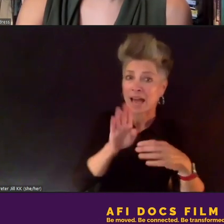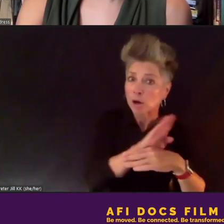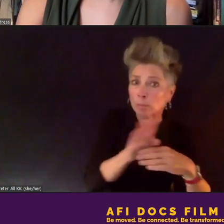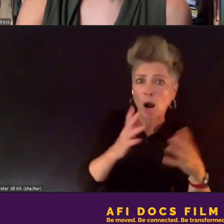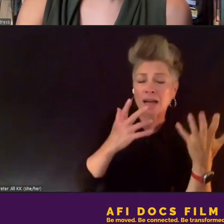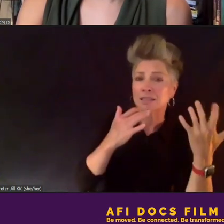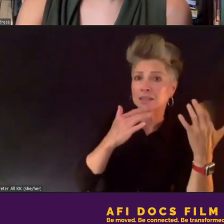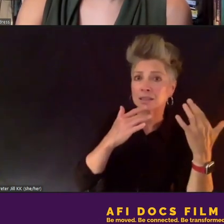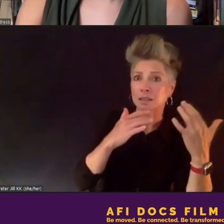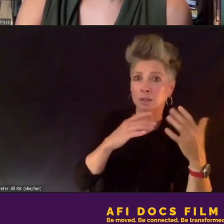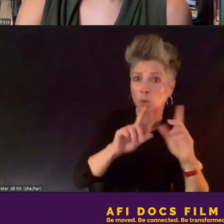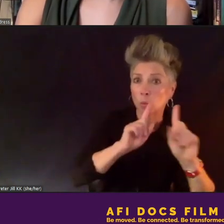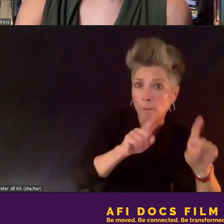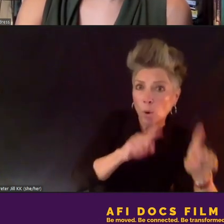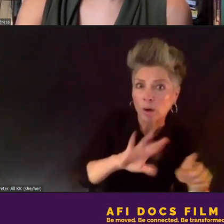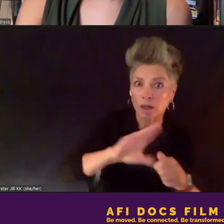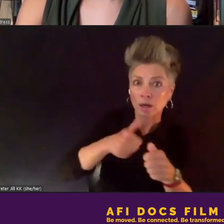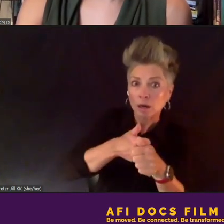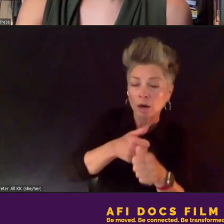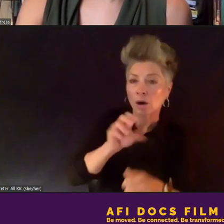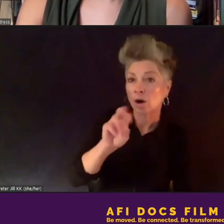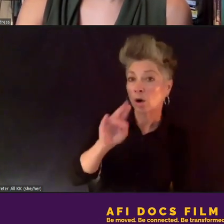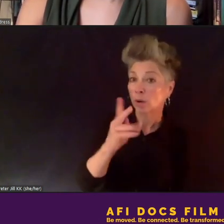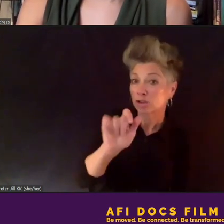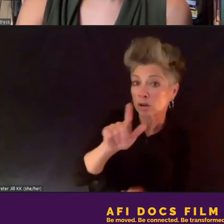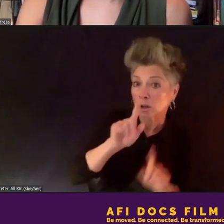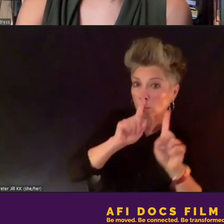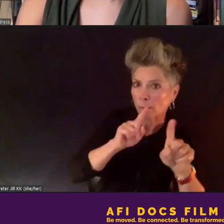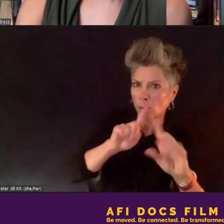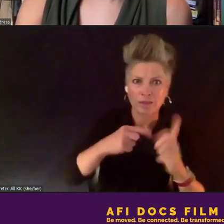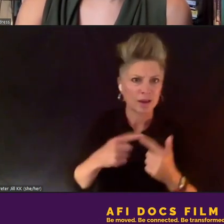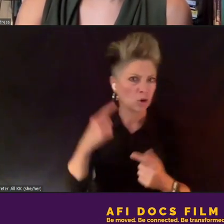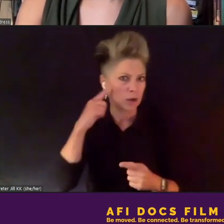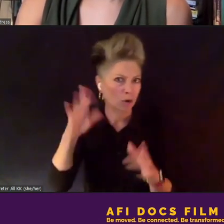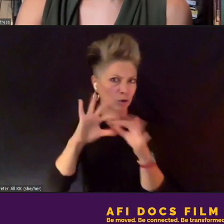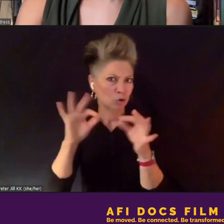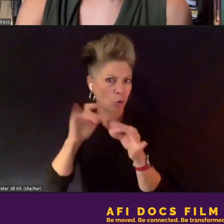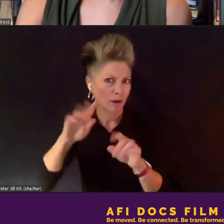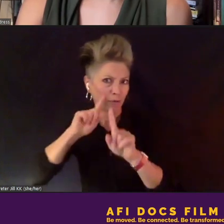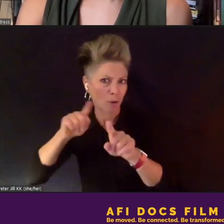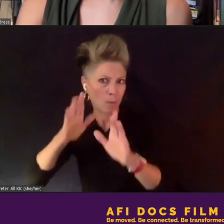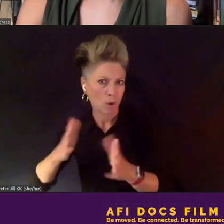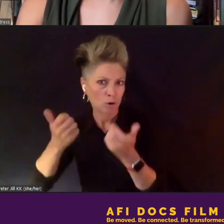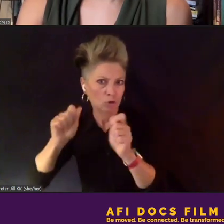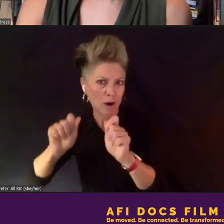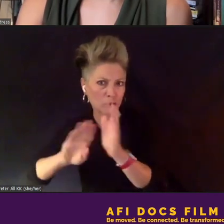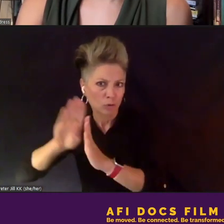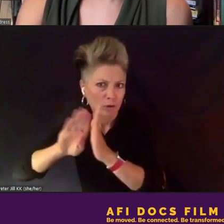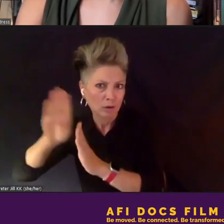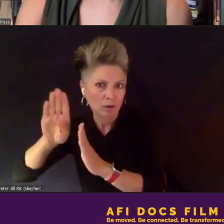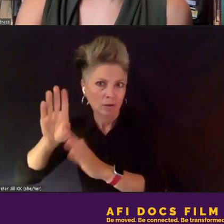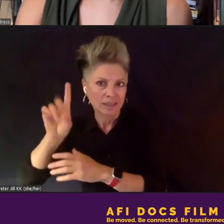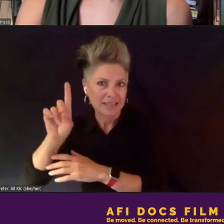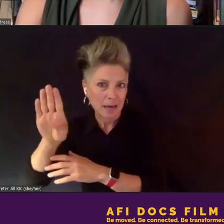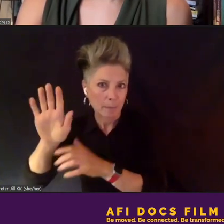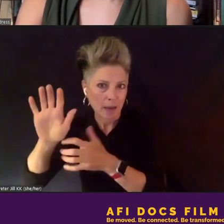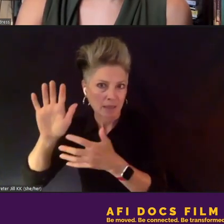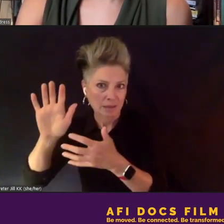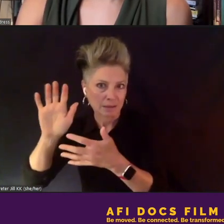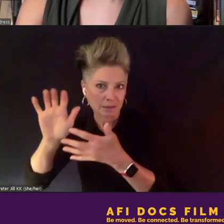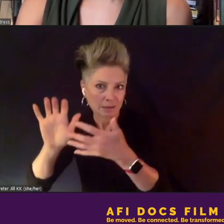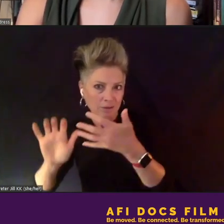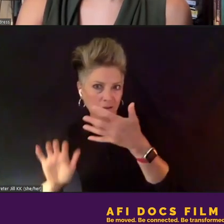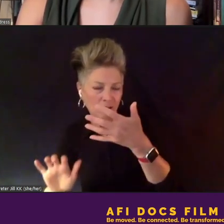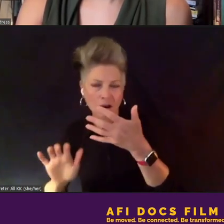And then hearing that backstory of this reporter sitting in the coffee shop trying to build this database, I mean, what are some of the just